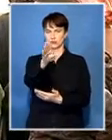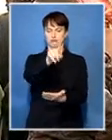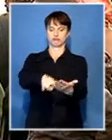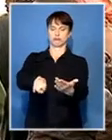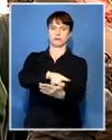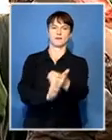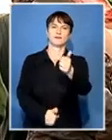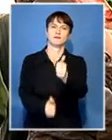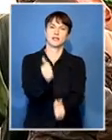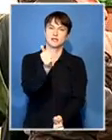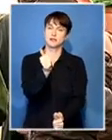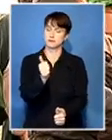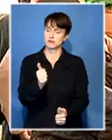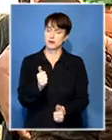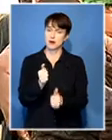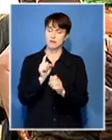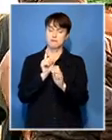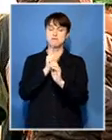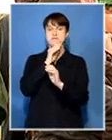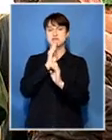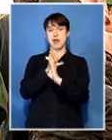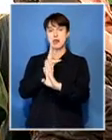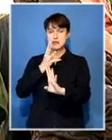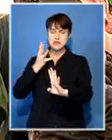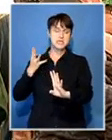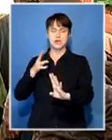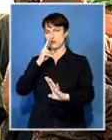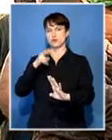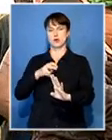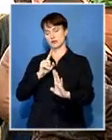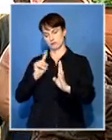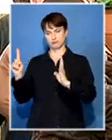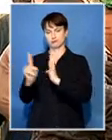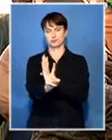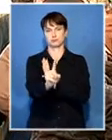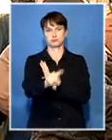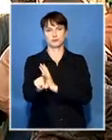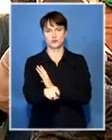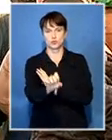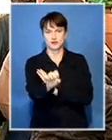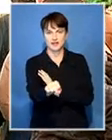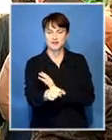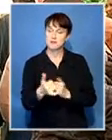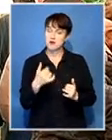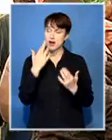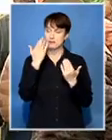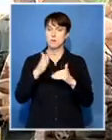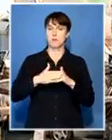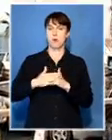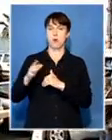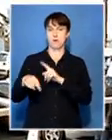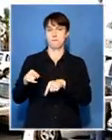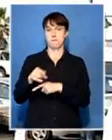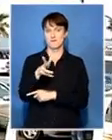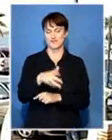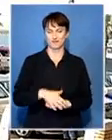the number keeps on growing and we expect the numbers to continue picking up as the day progresses back to you Tommy all right thank